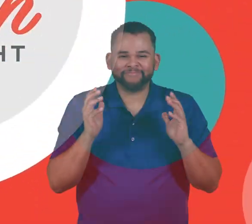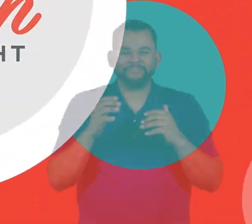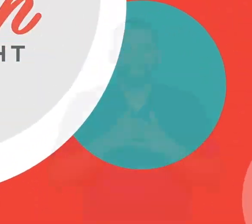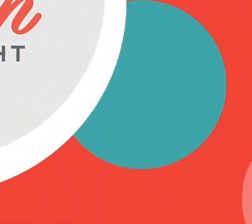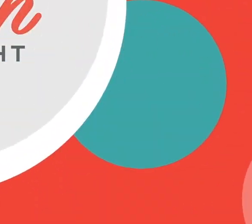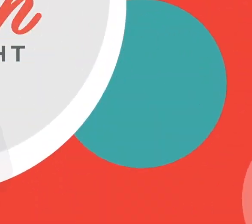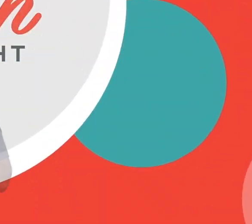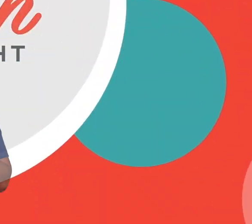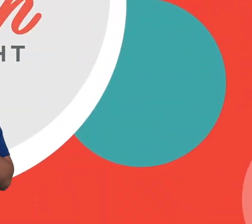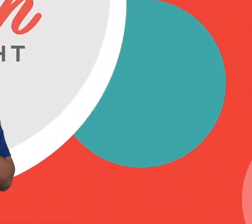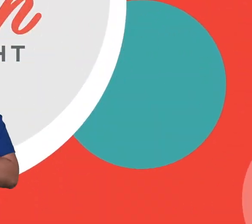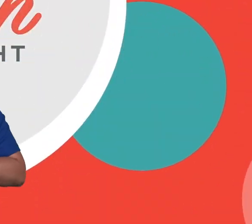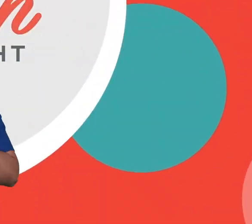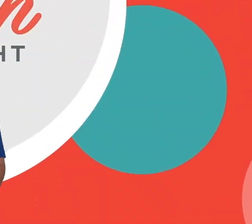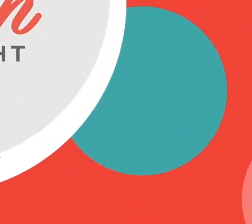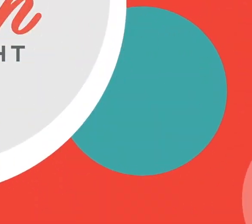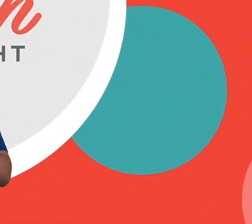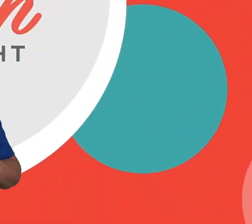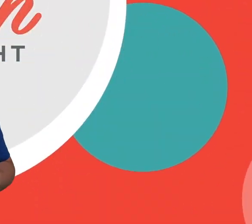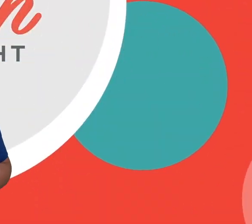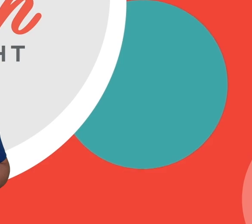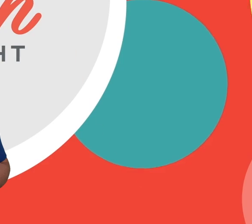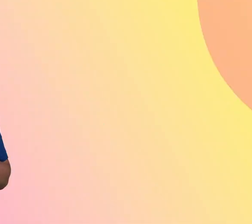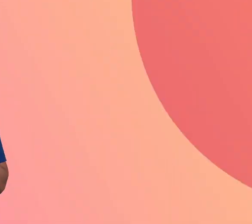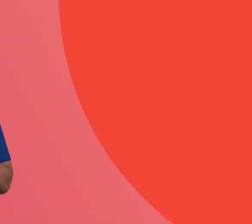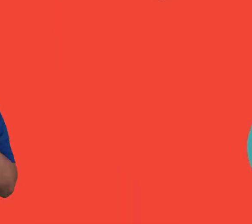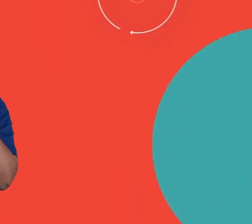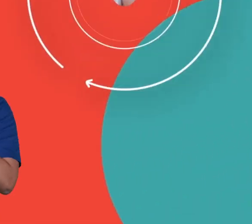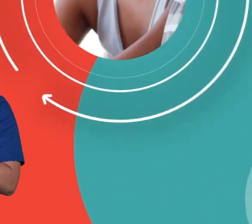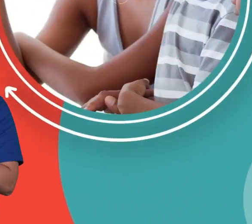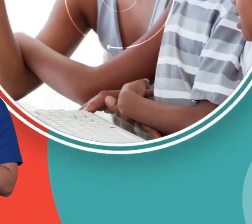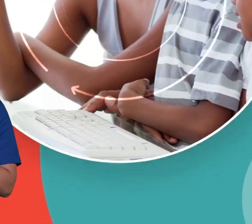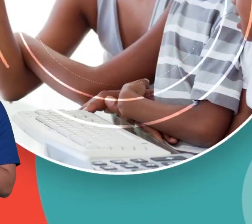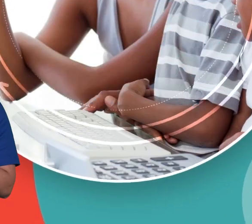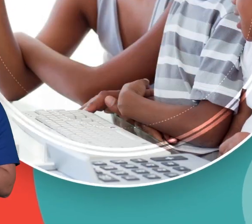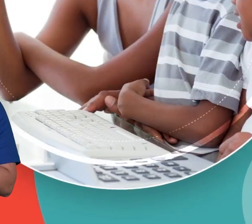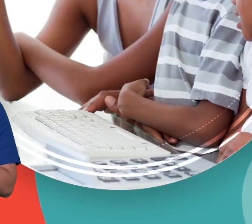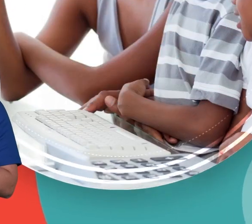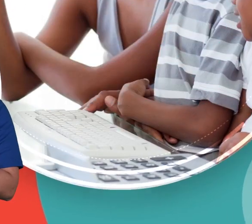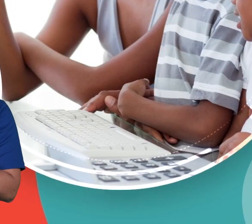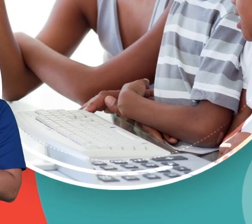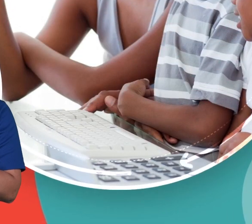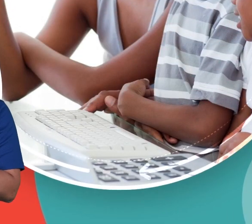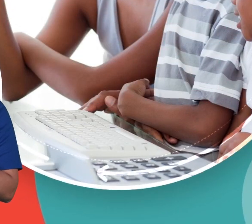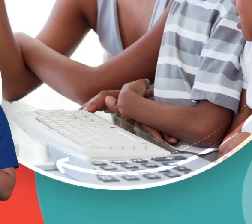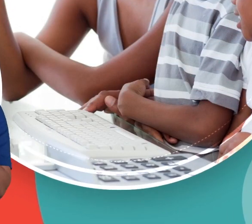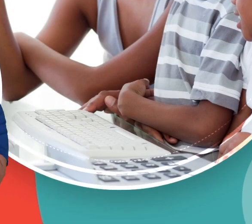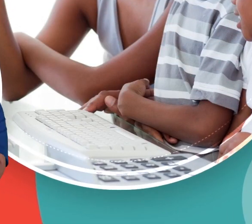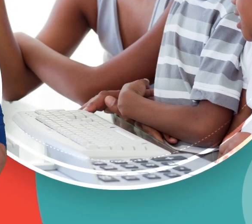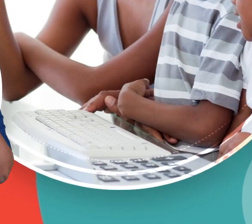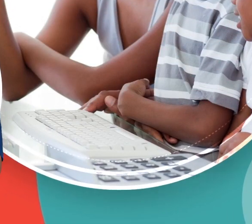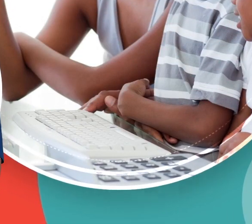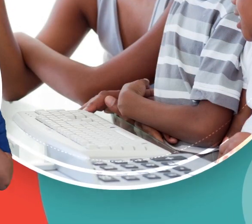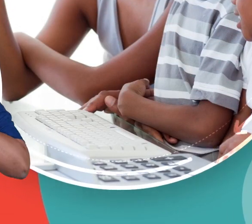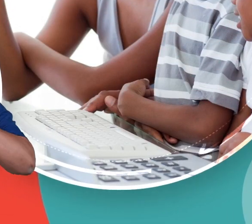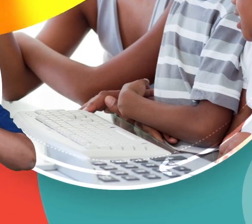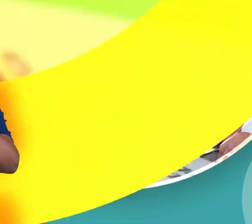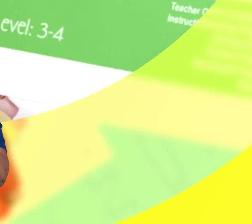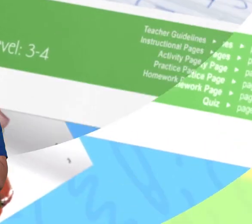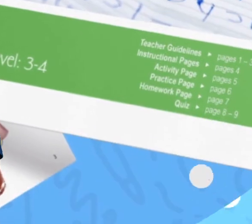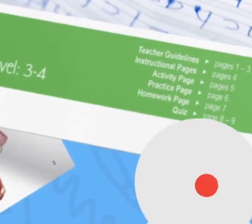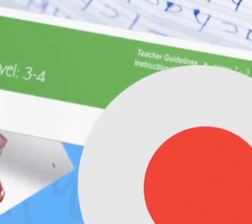Hope you had fun learning with us. Visit us at LearnBright.org for thousands of free